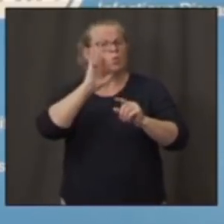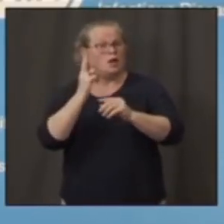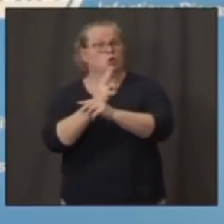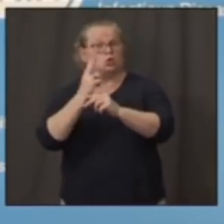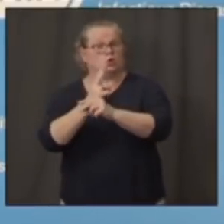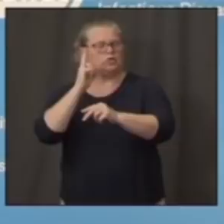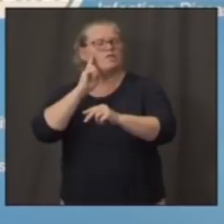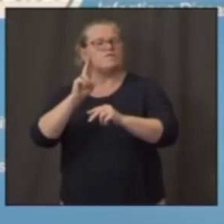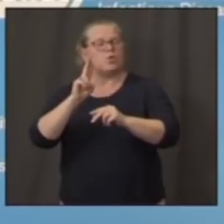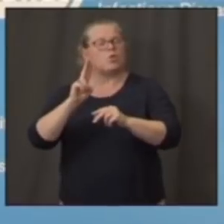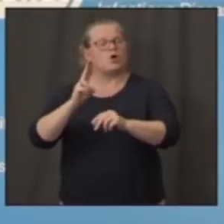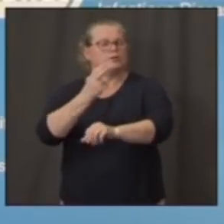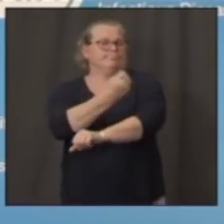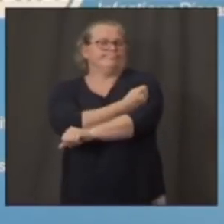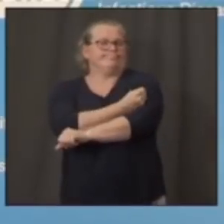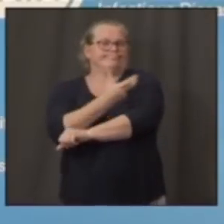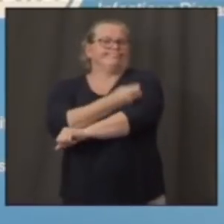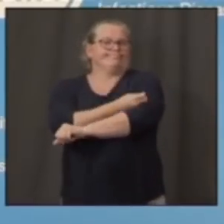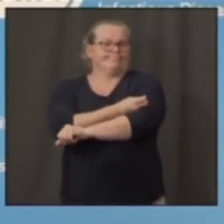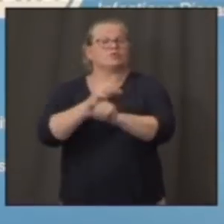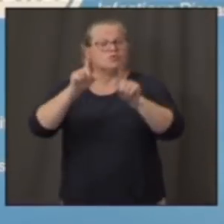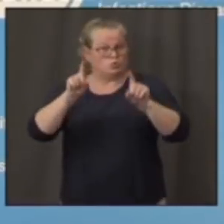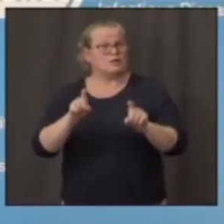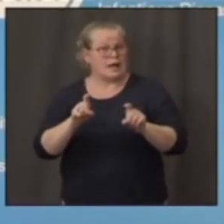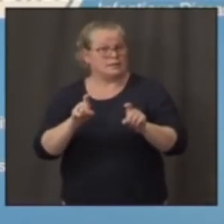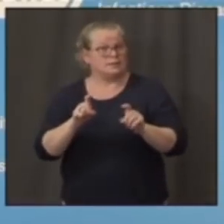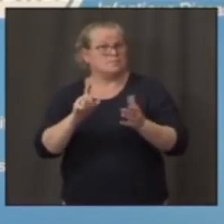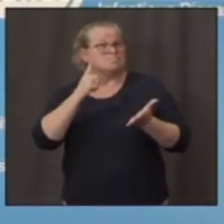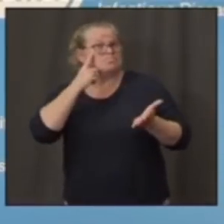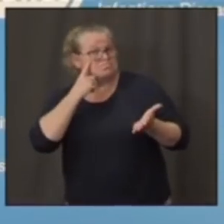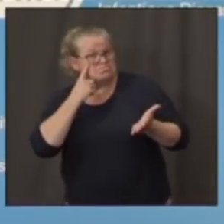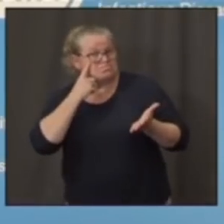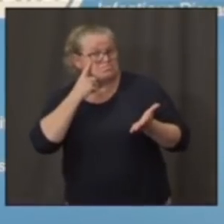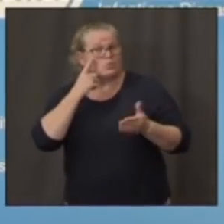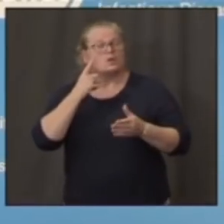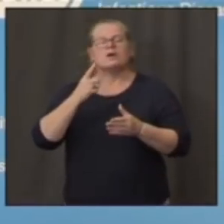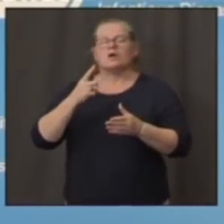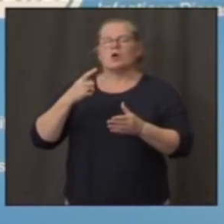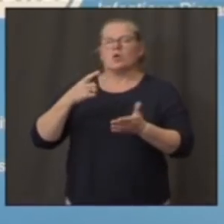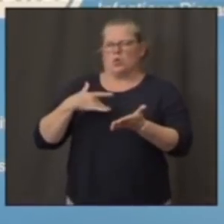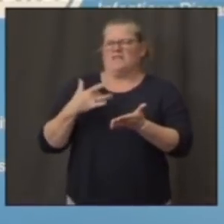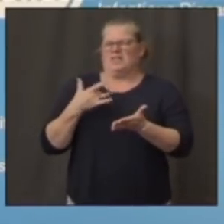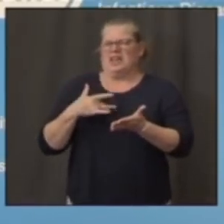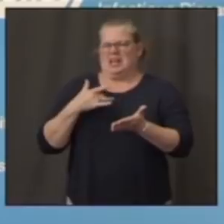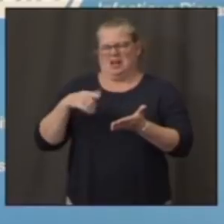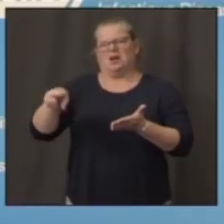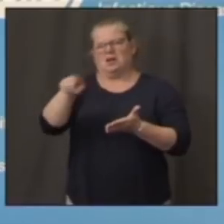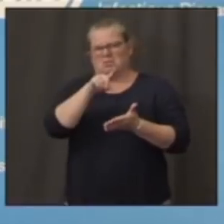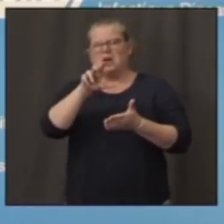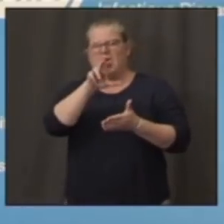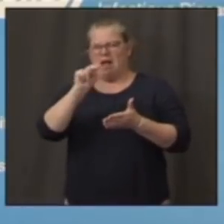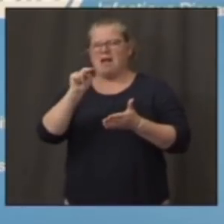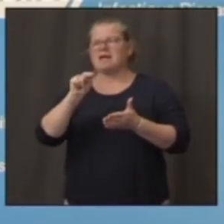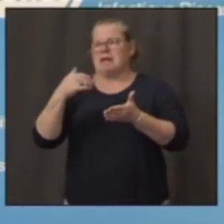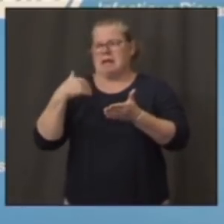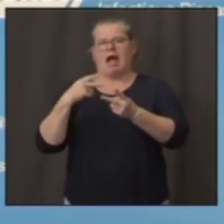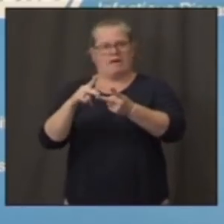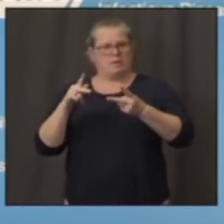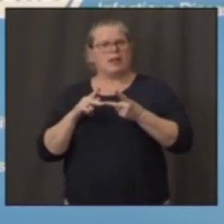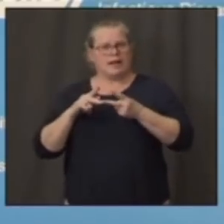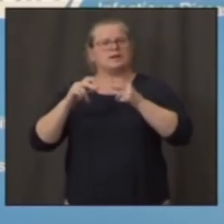that you can find a site in Connecticut that will be able to enroll patients. In fact,